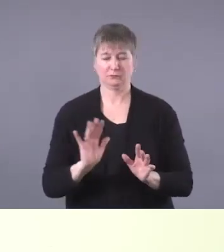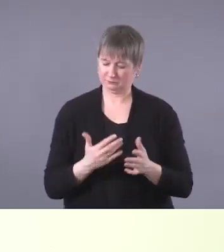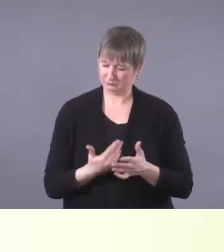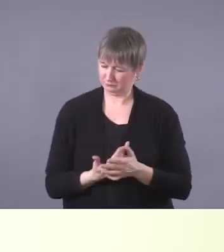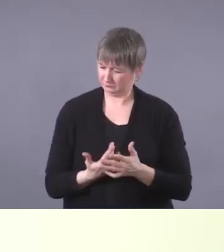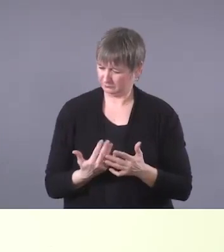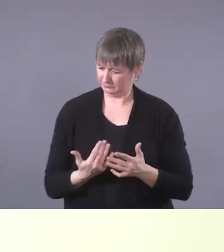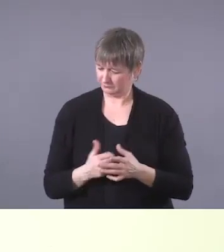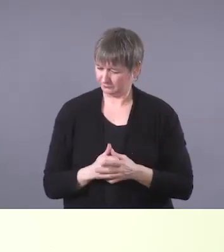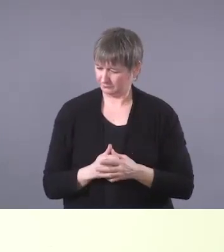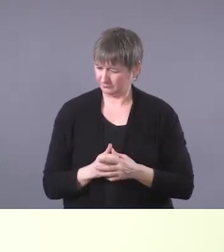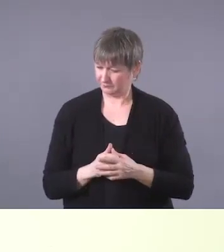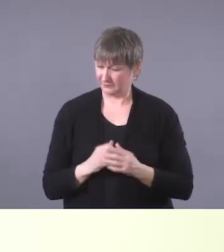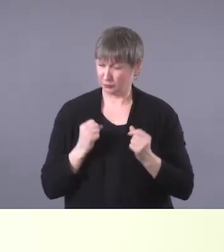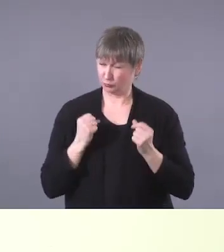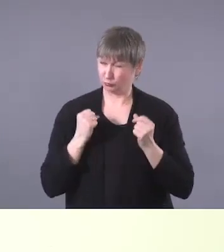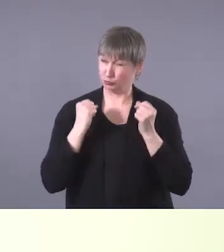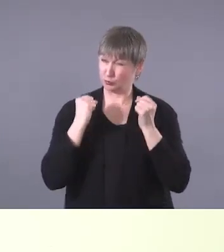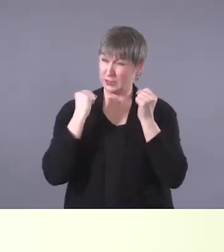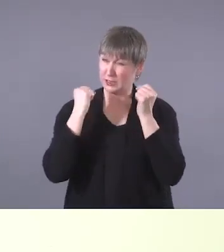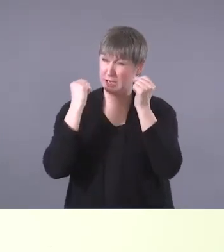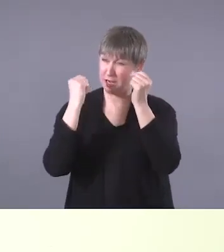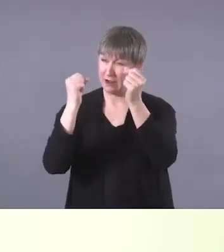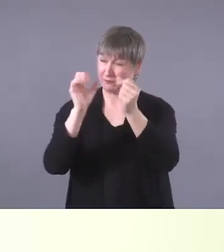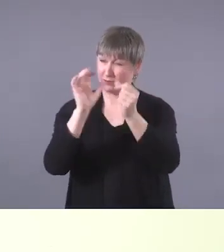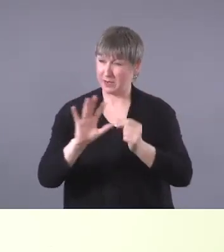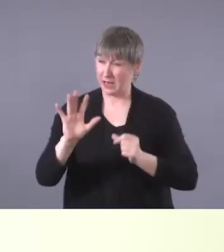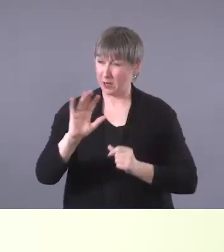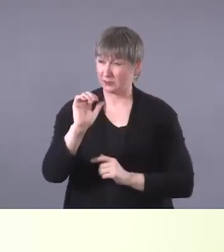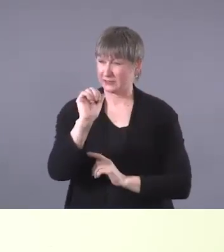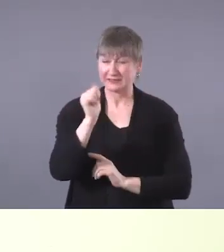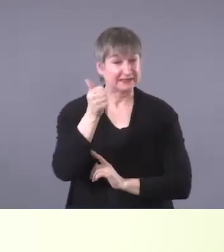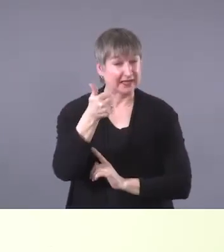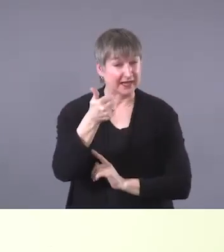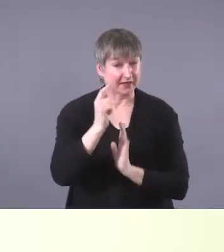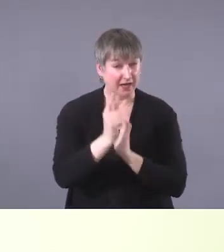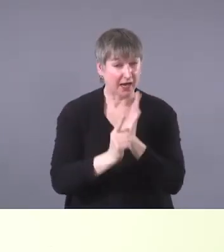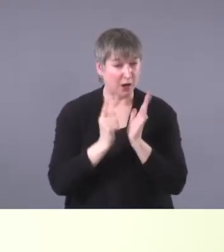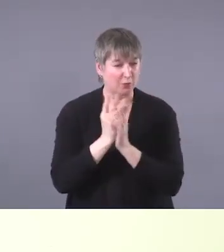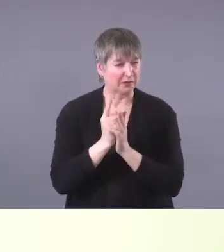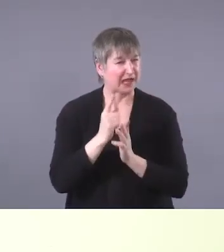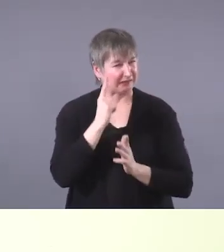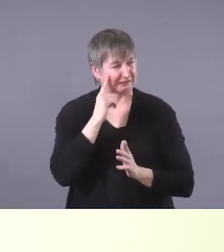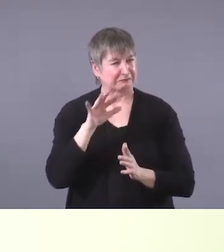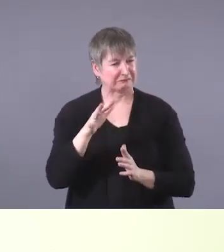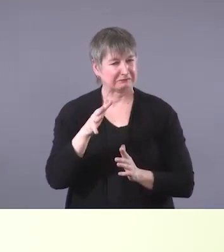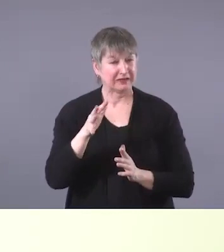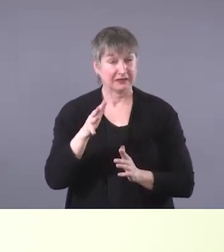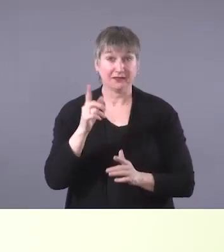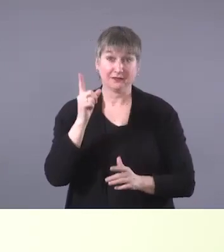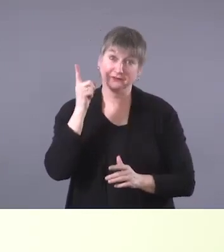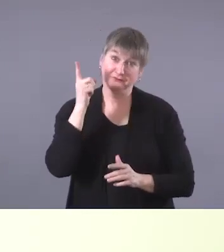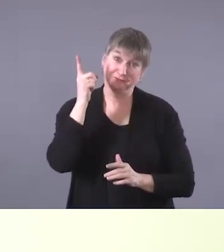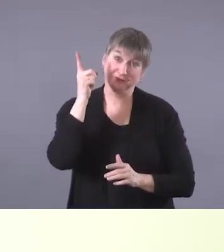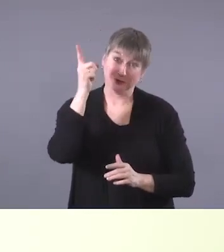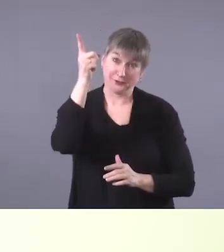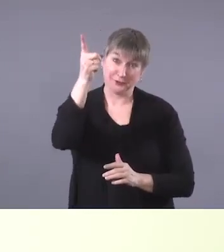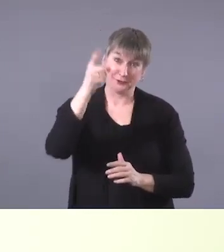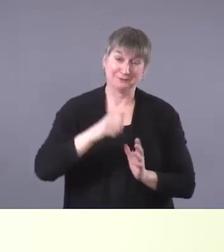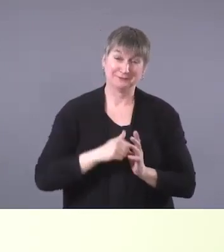10 hour drive to Fox Lake, I believe. So it's a fair bit away. So